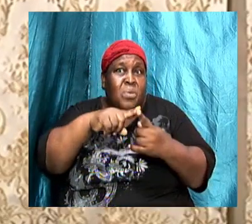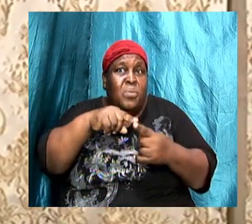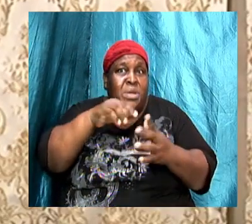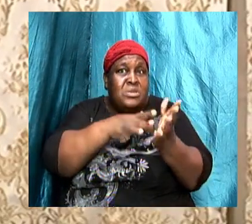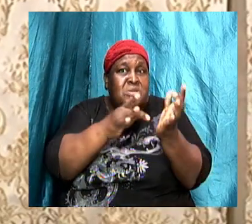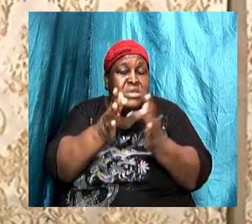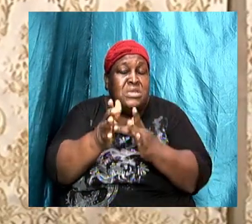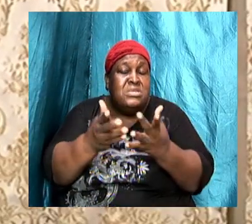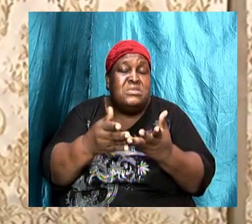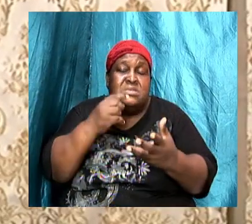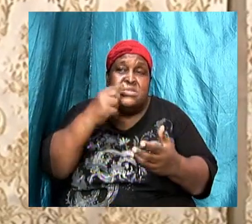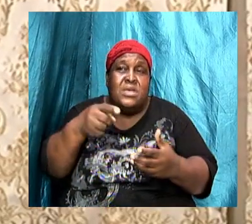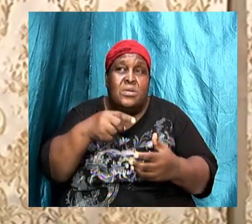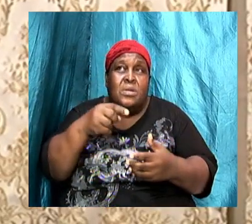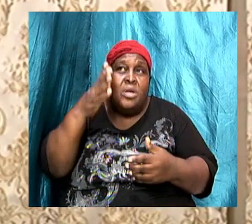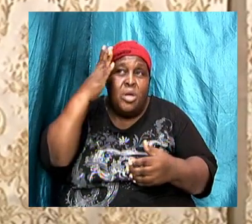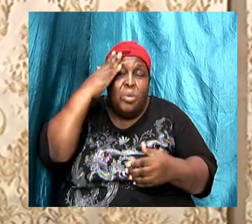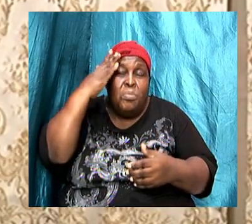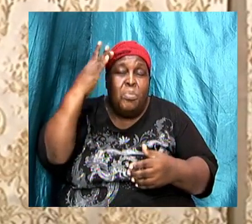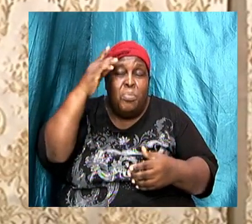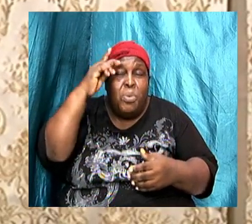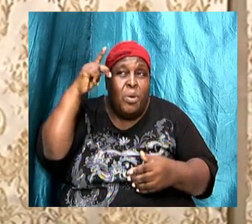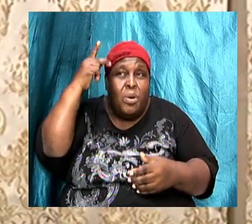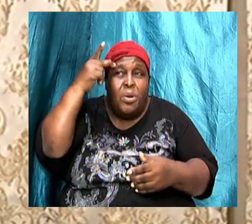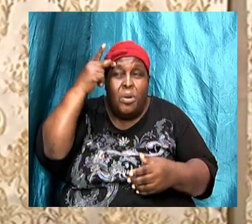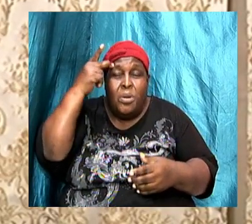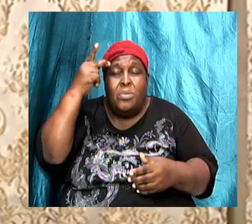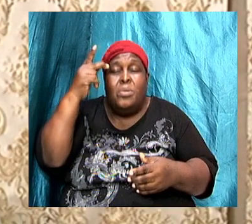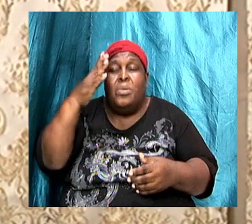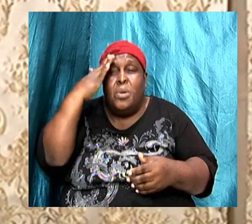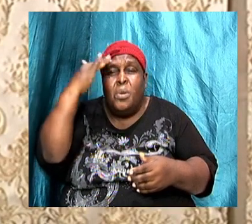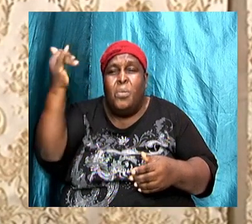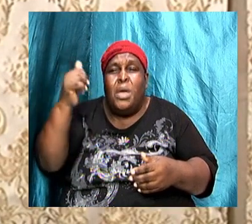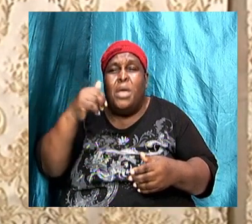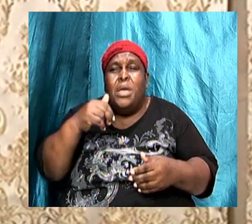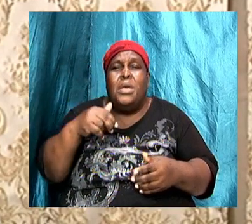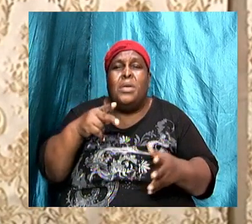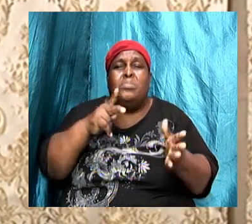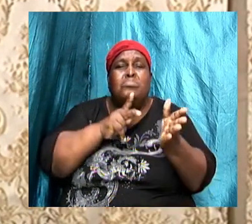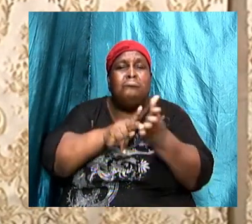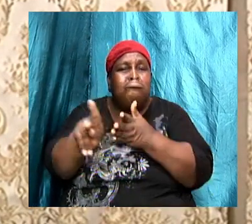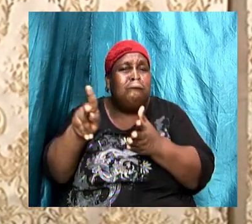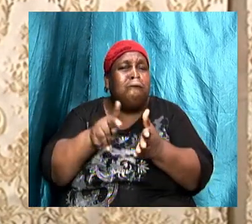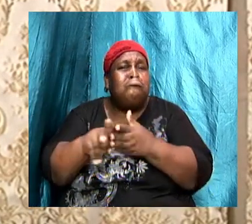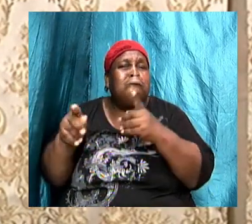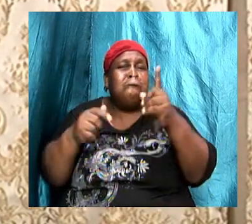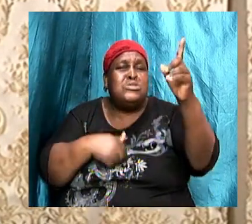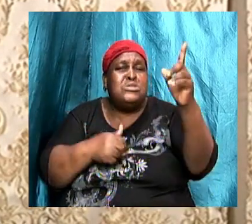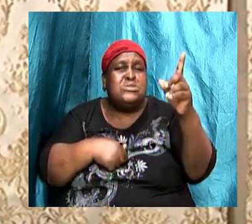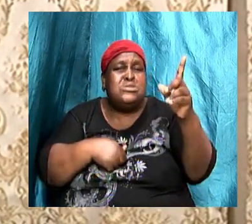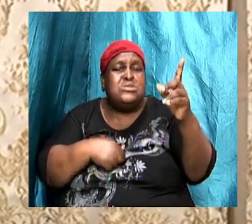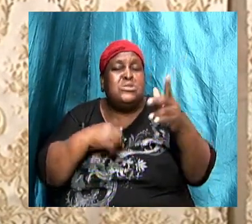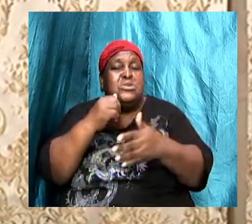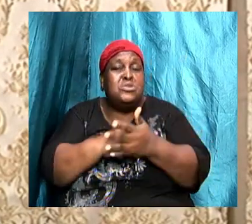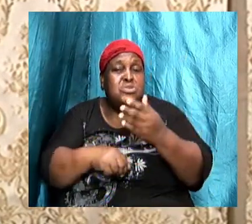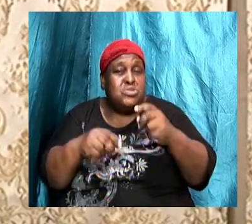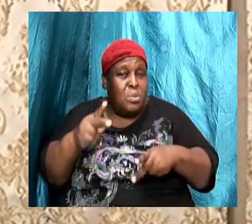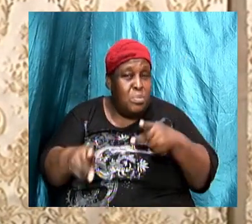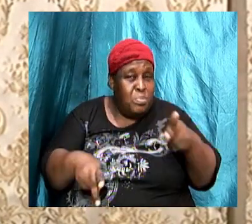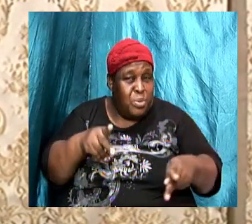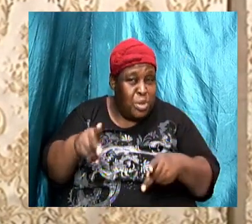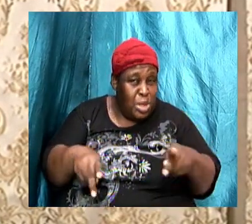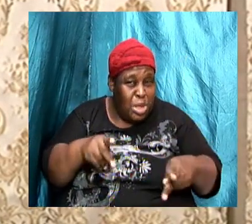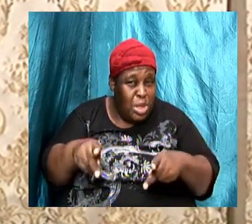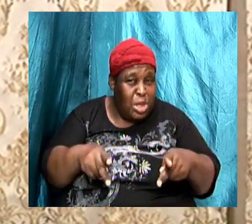giving some advice. And I would like to give advice to some people in the church right now. Yes? I would like to give